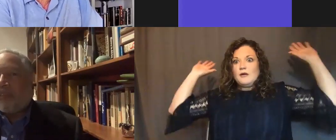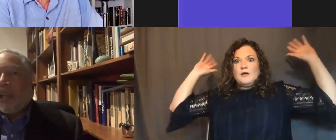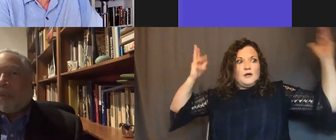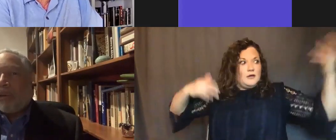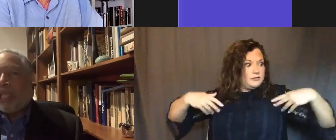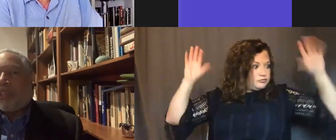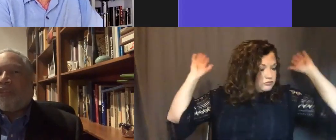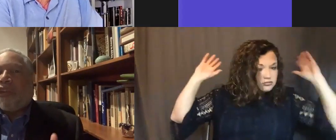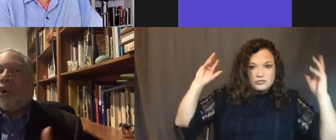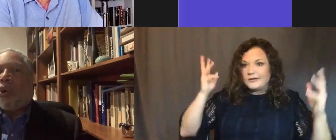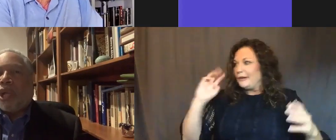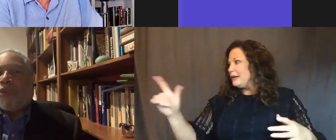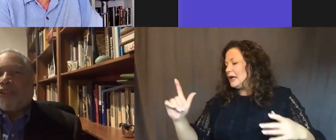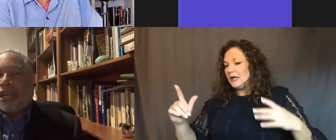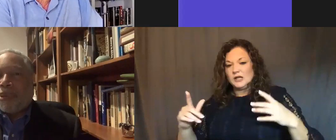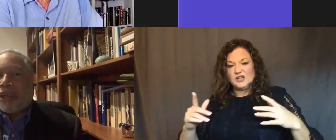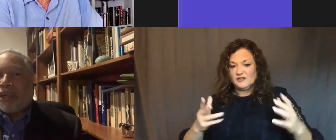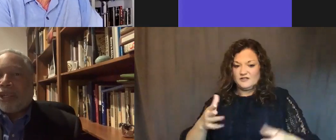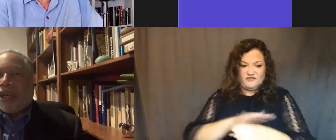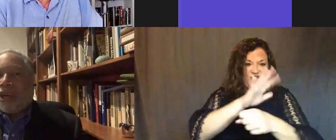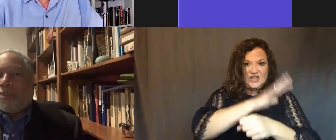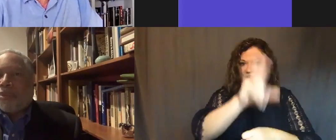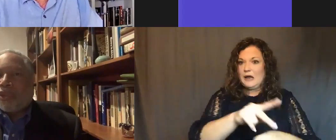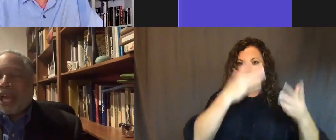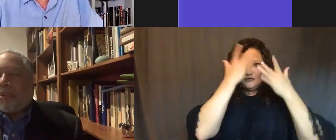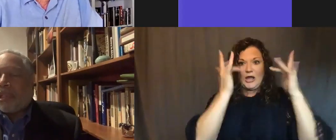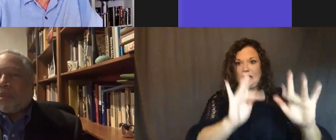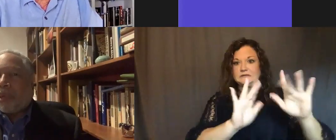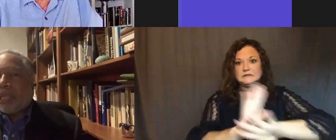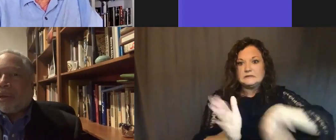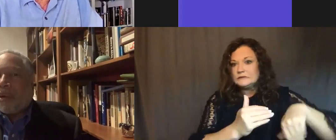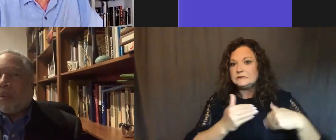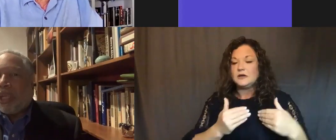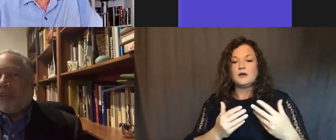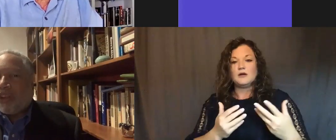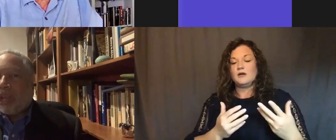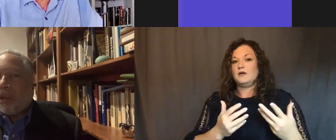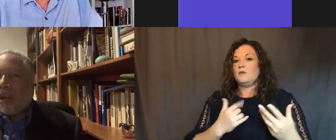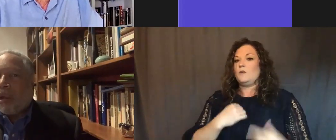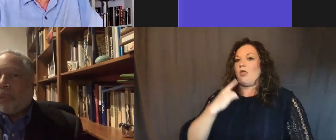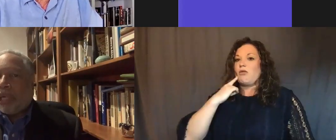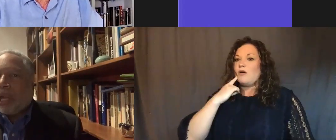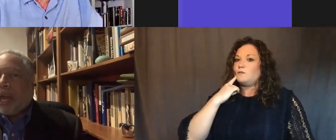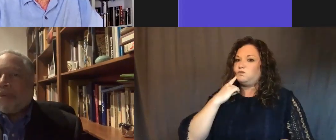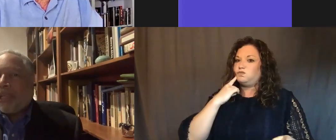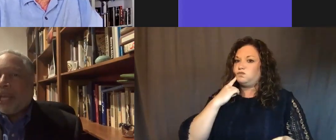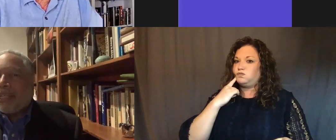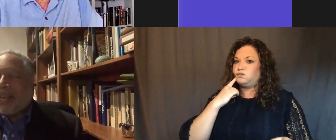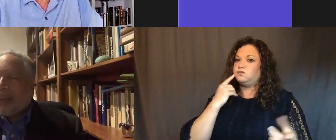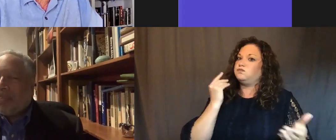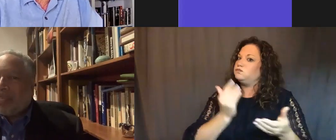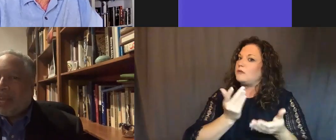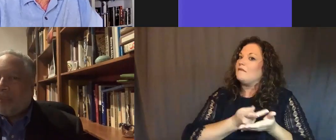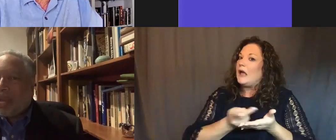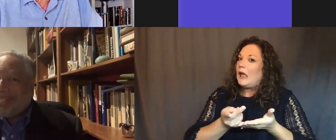a sense of, well, let's just fill the hole up and forget about it. So that was the moment I thought we could fail. But I realized